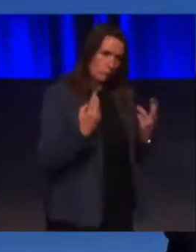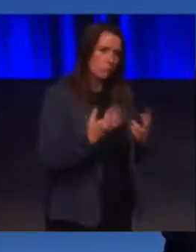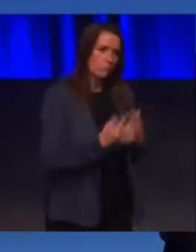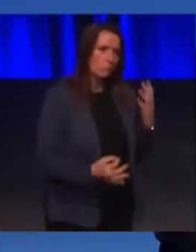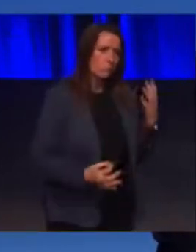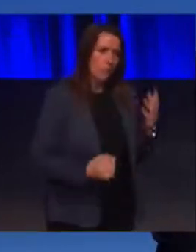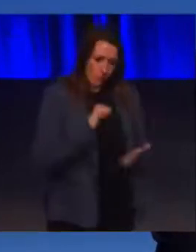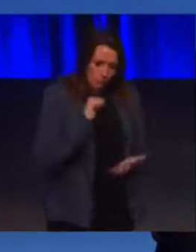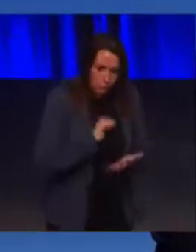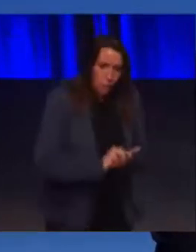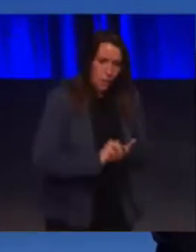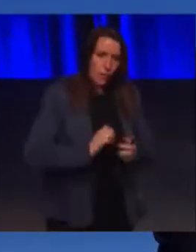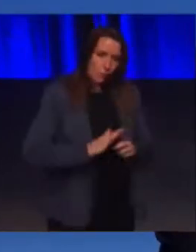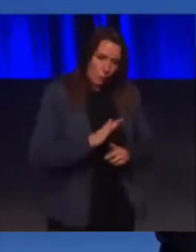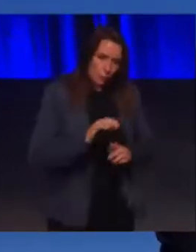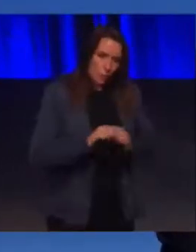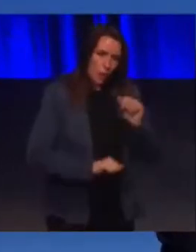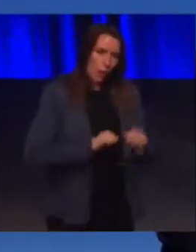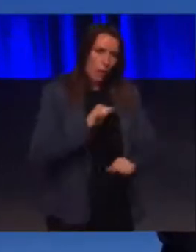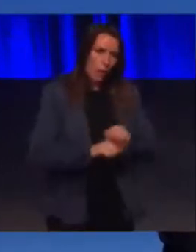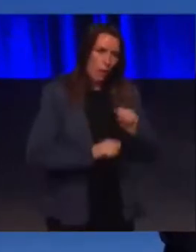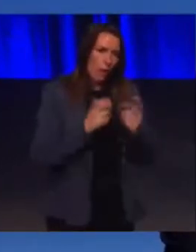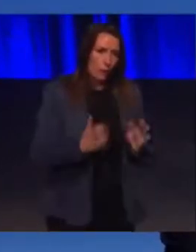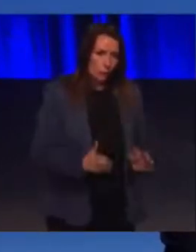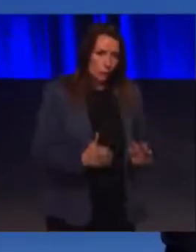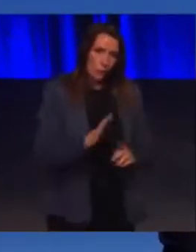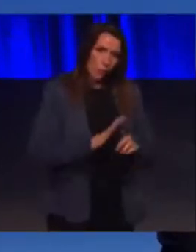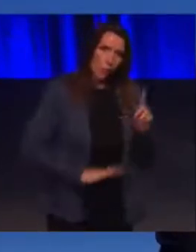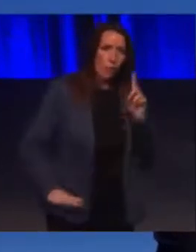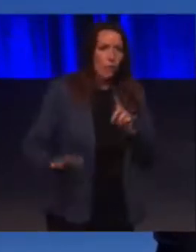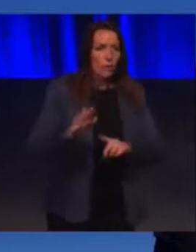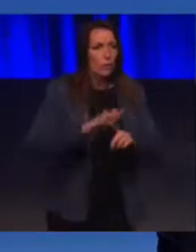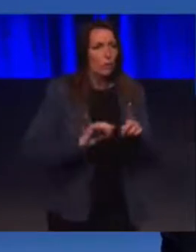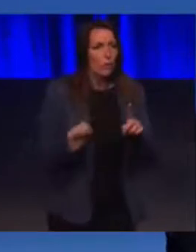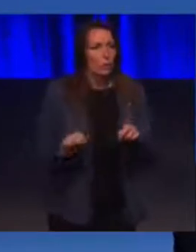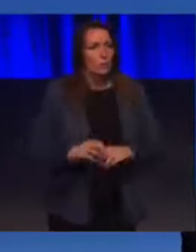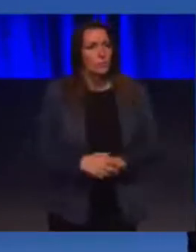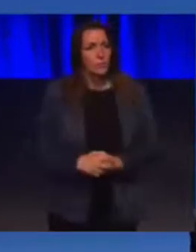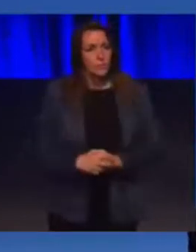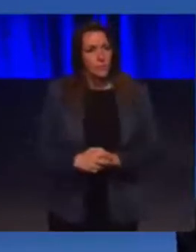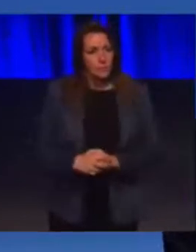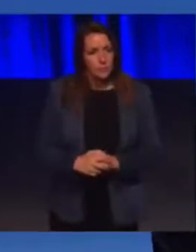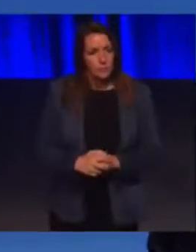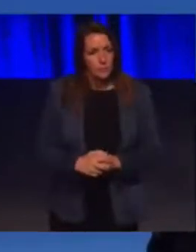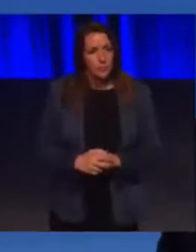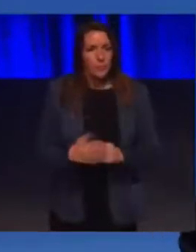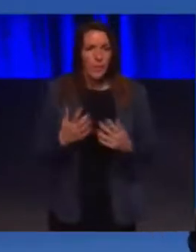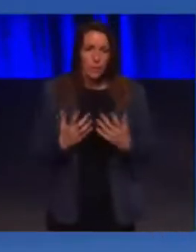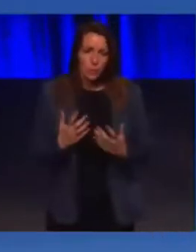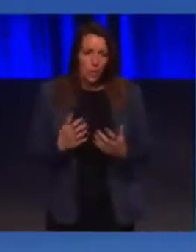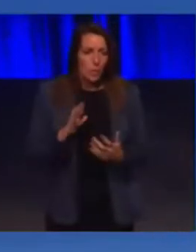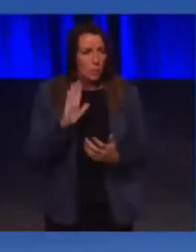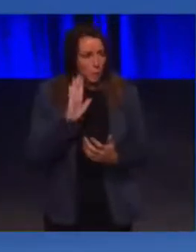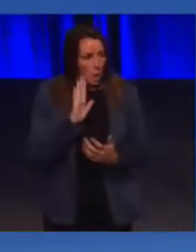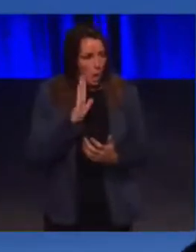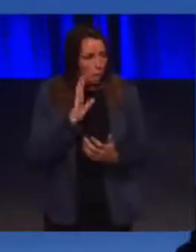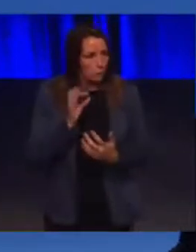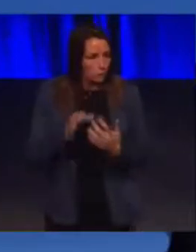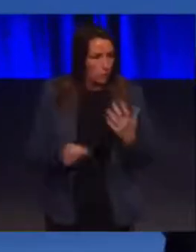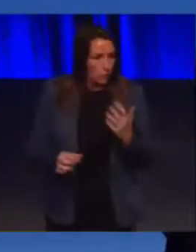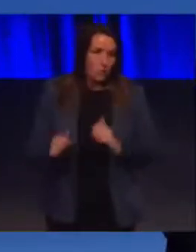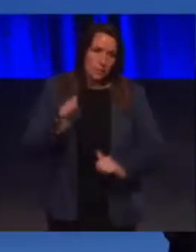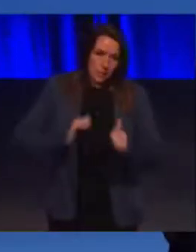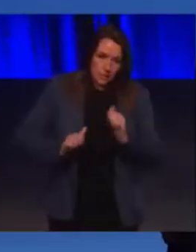right for people across the country. We've heard a lot today about dignity,